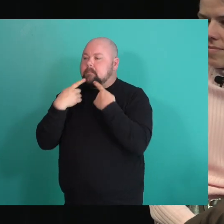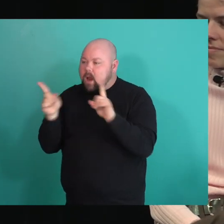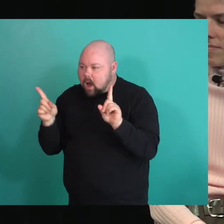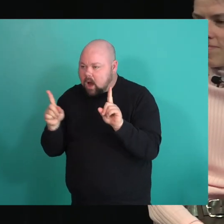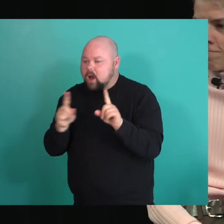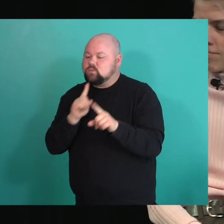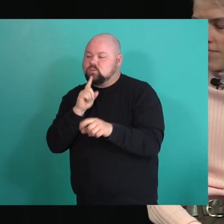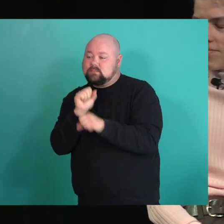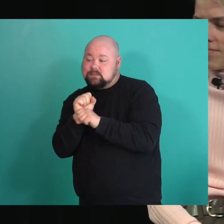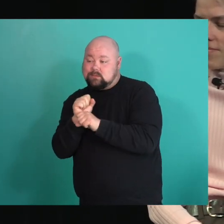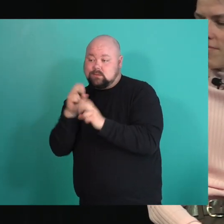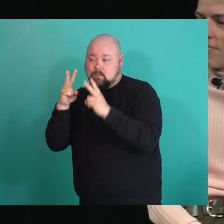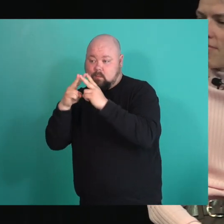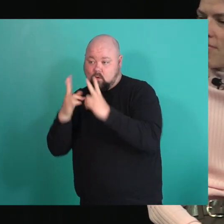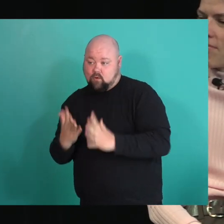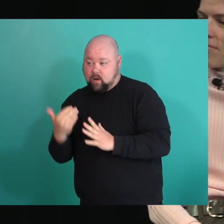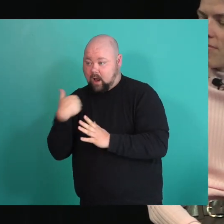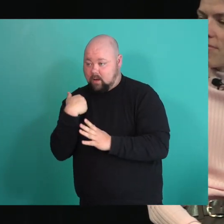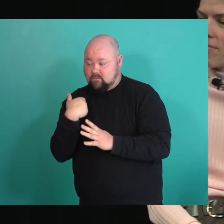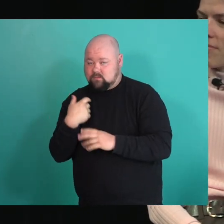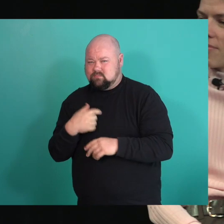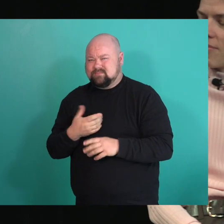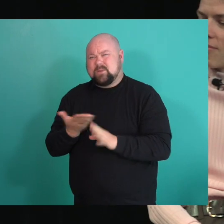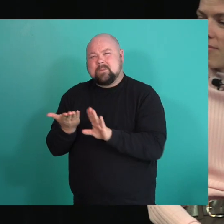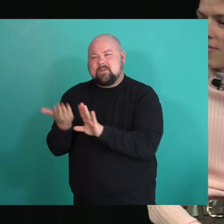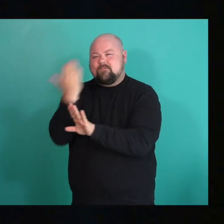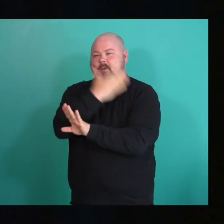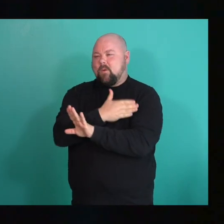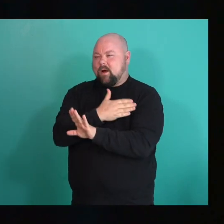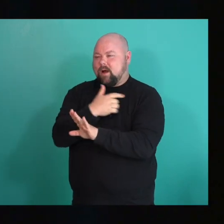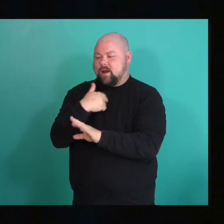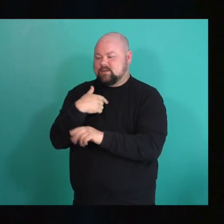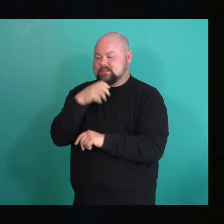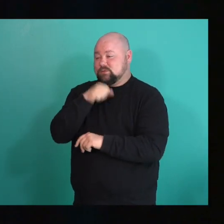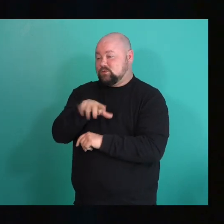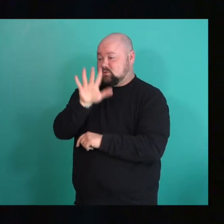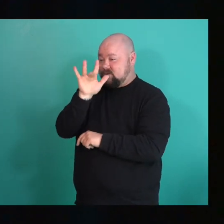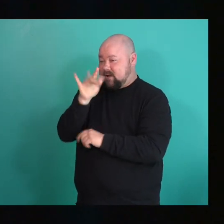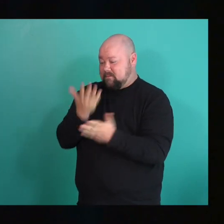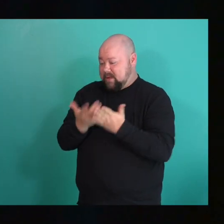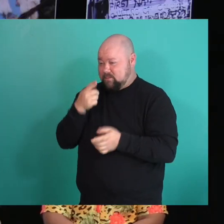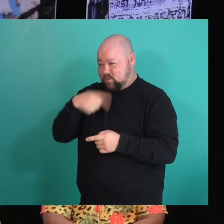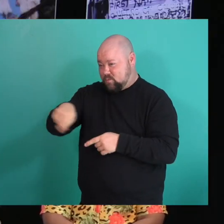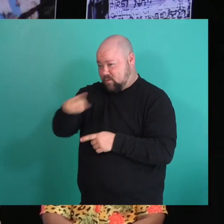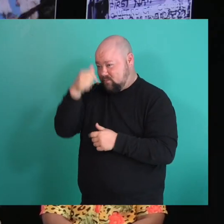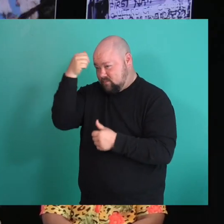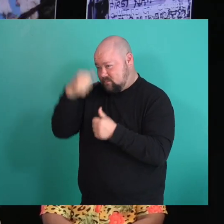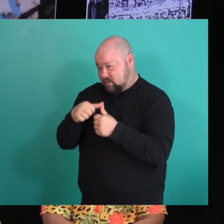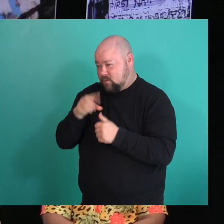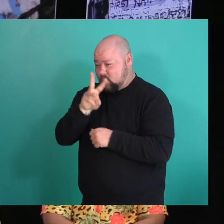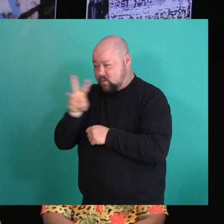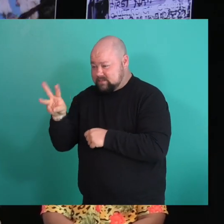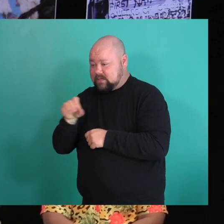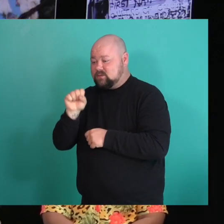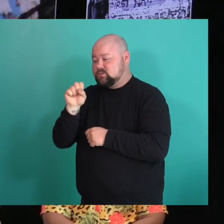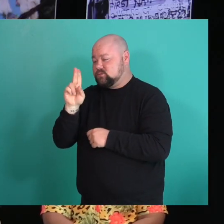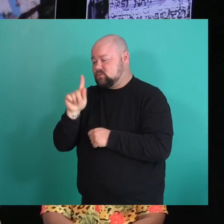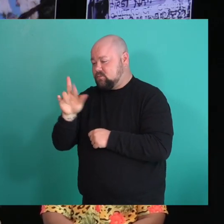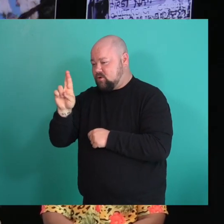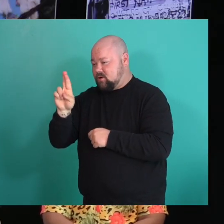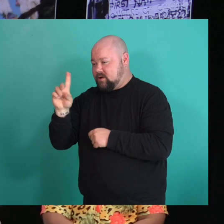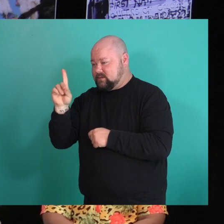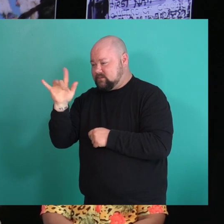25, it was like, I don't know if anyone remembers the website, Superdyke. Uh, yeah. Nobody talks about